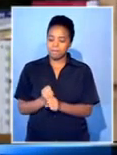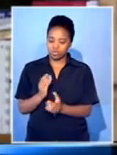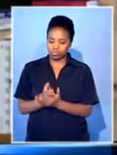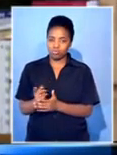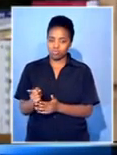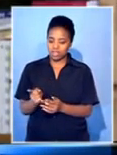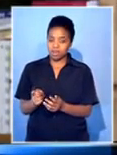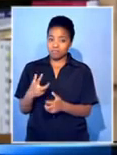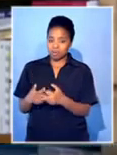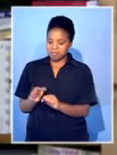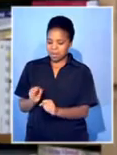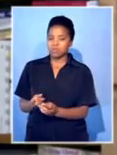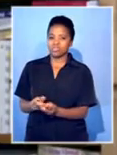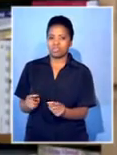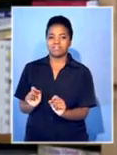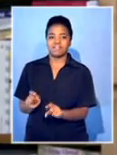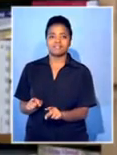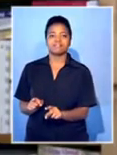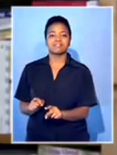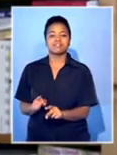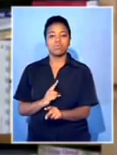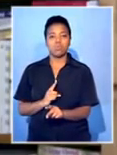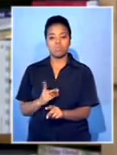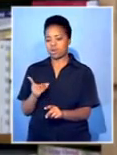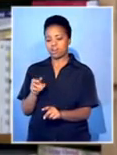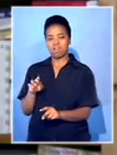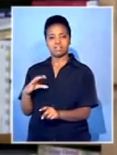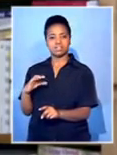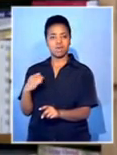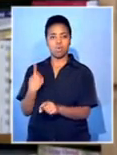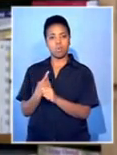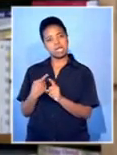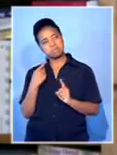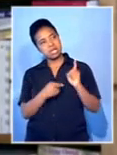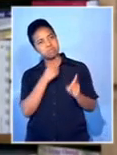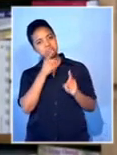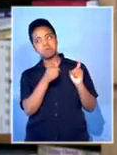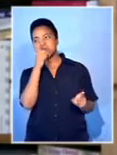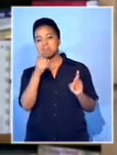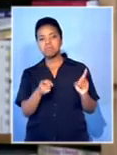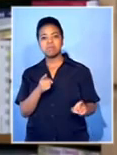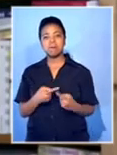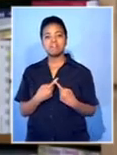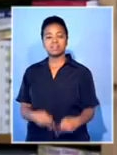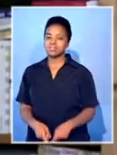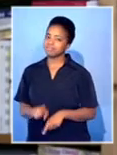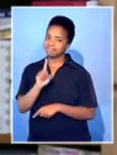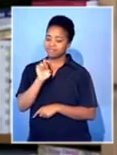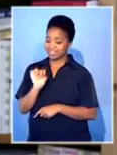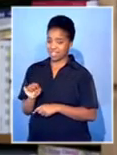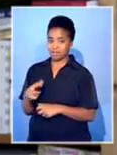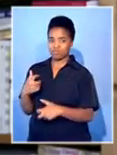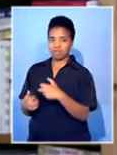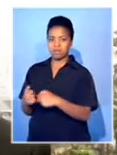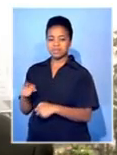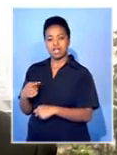reform. I think there's been a tendency within Congolese politics to blame all of the country's problems on its neighbours, particularly